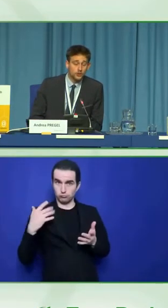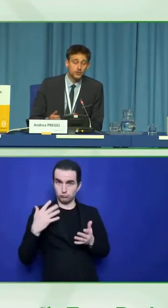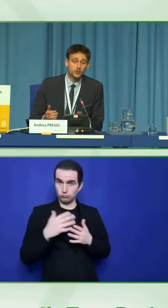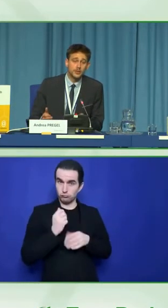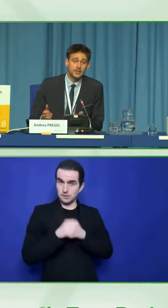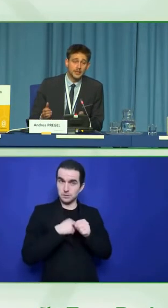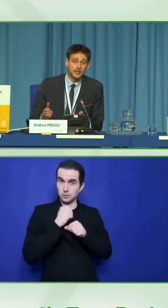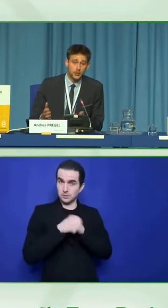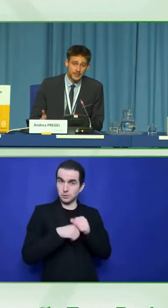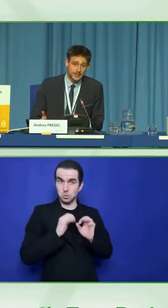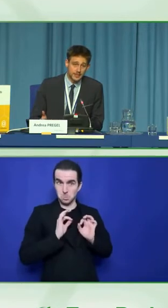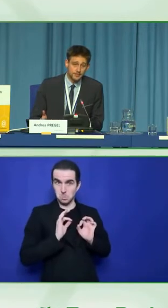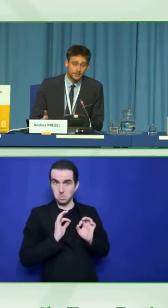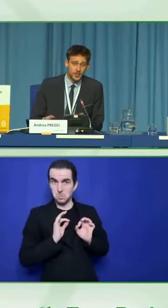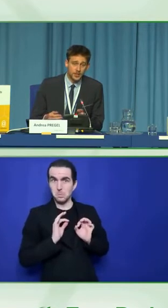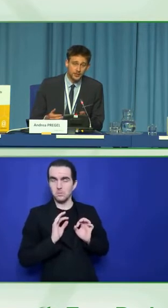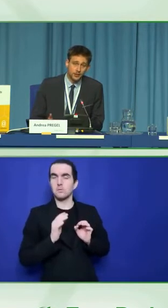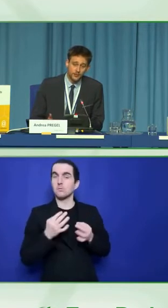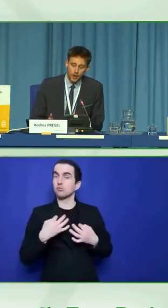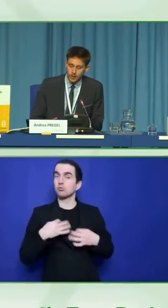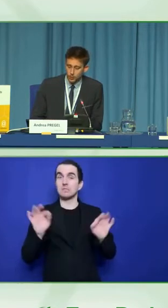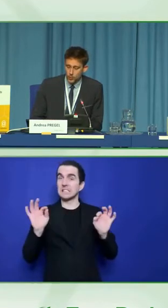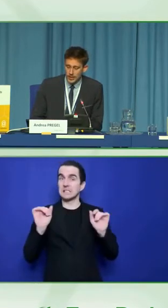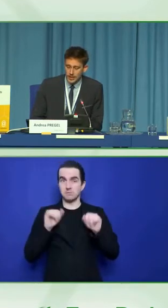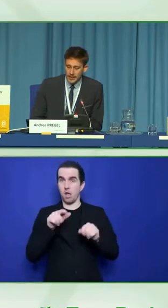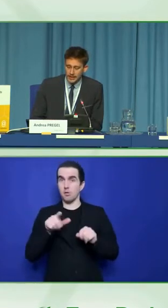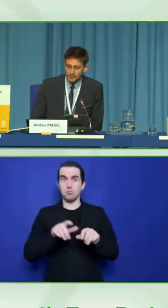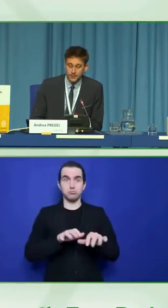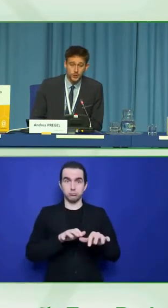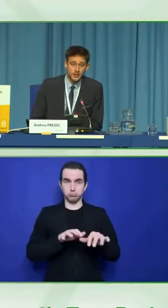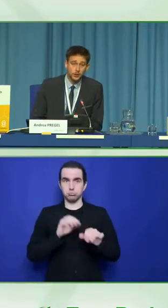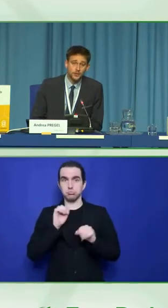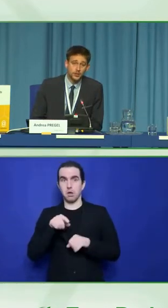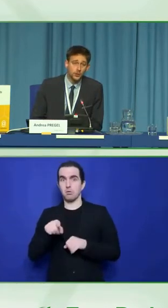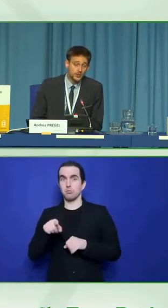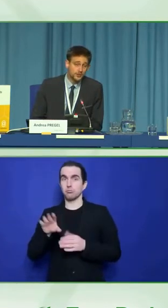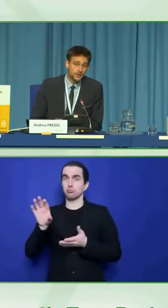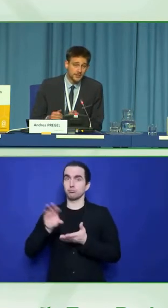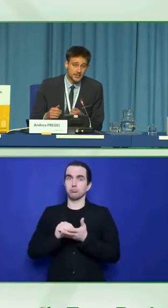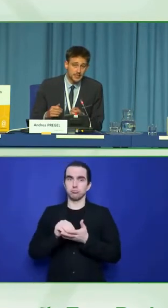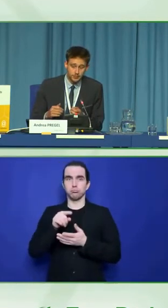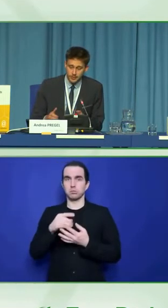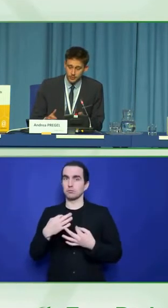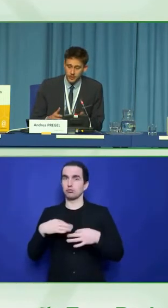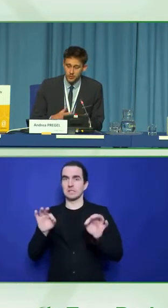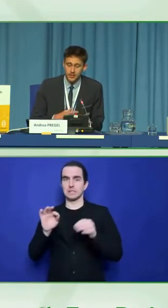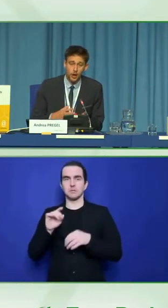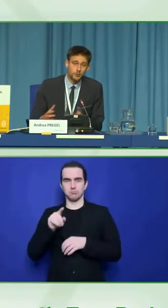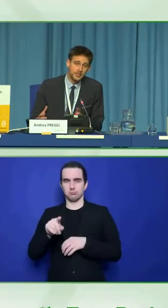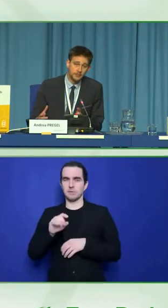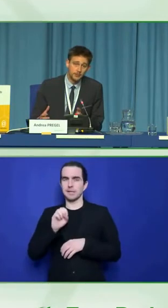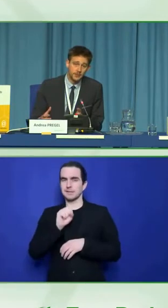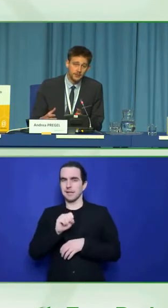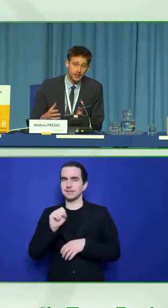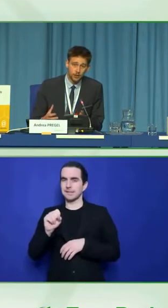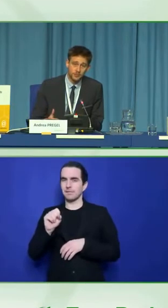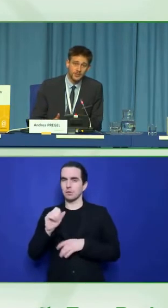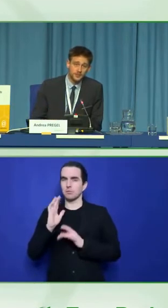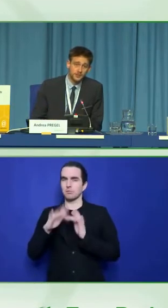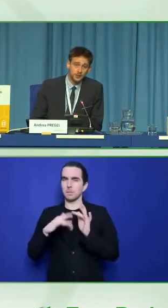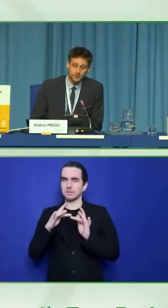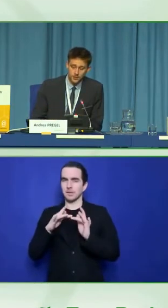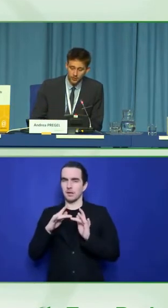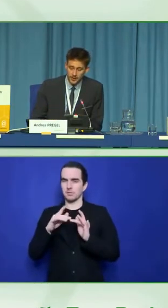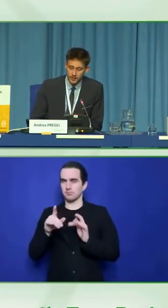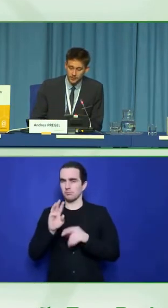So, we launched the toolkit in 2018. So far, we have trained over 250 people, including OPD members and